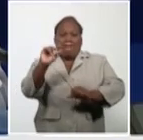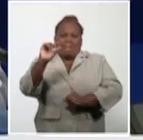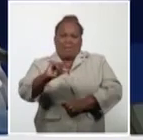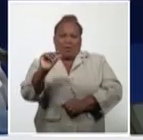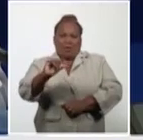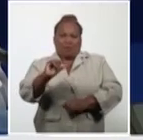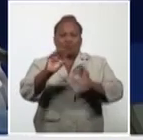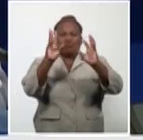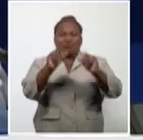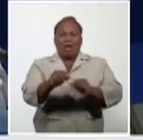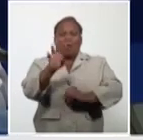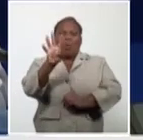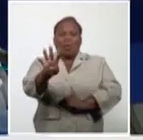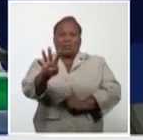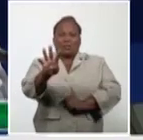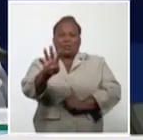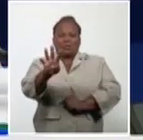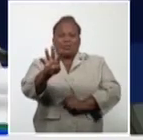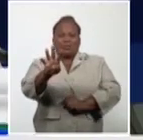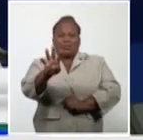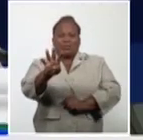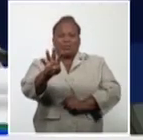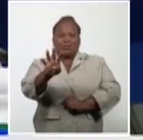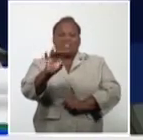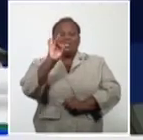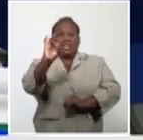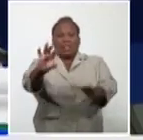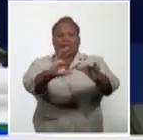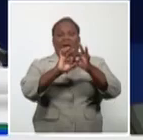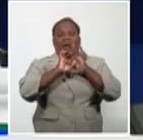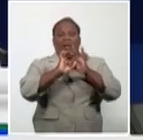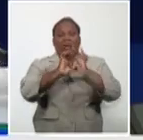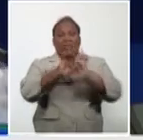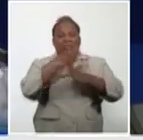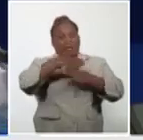in serious condition, 3 more than yesterday.